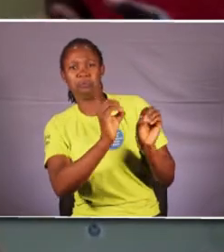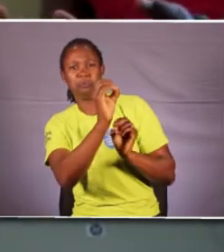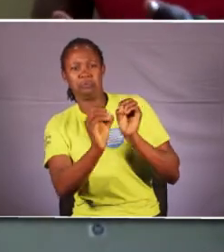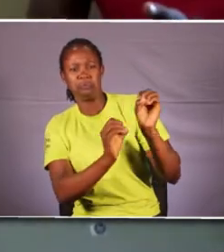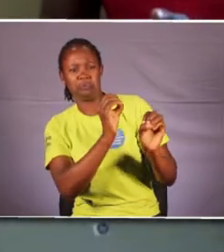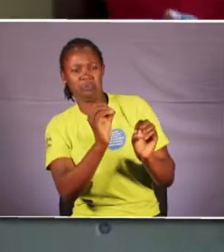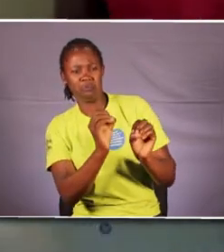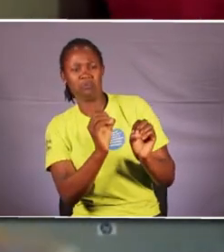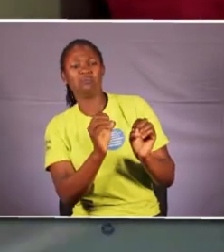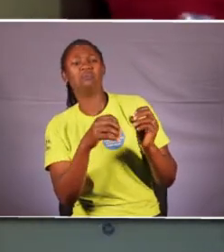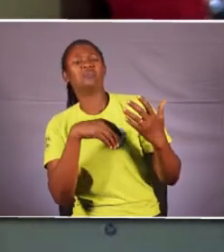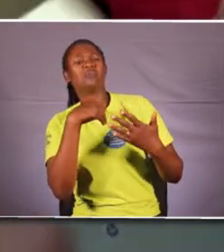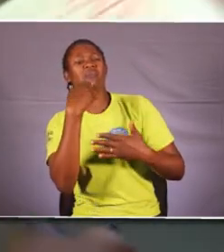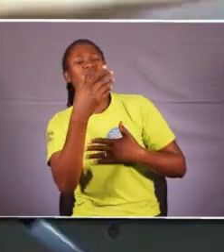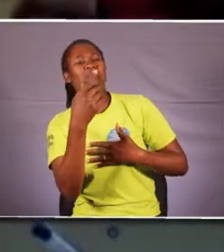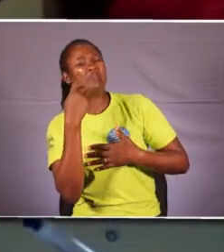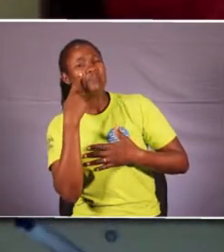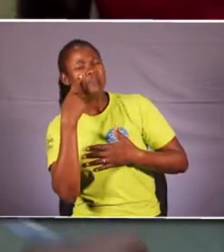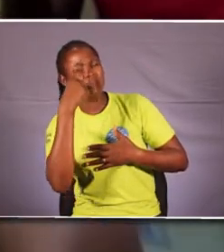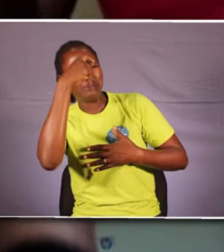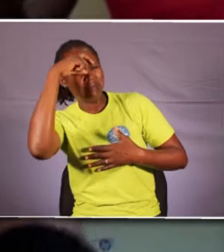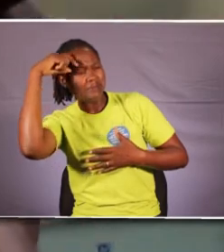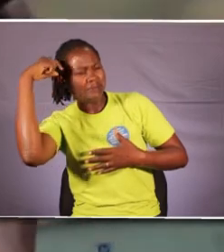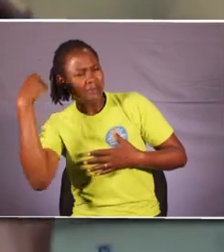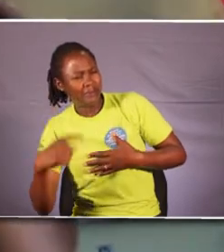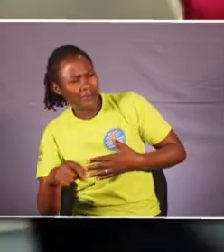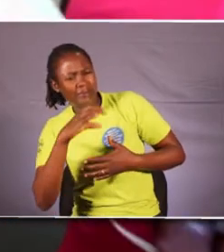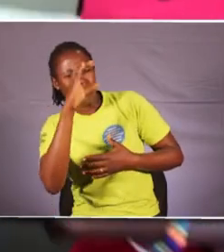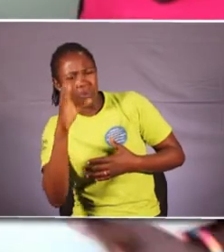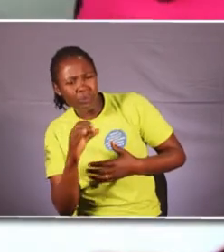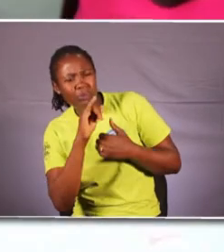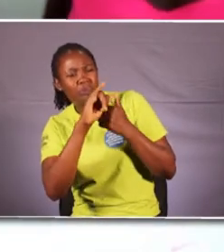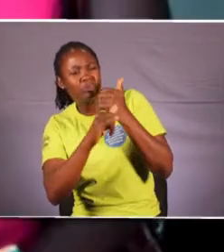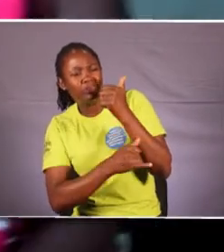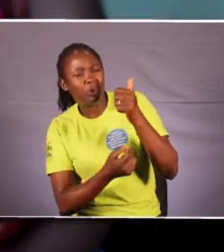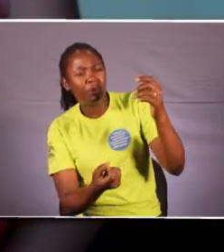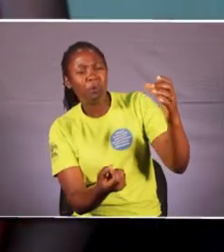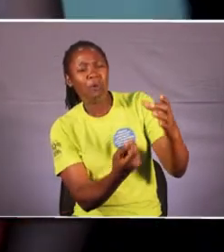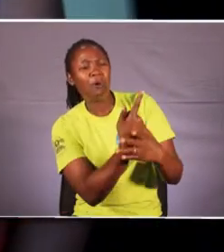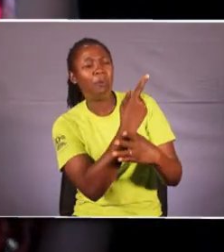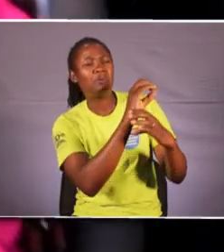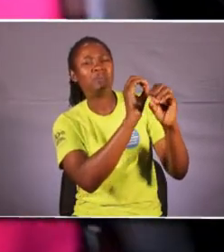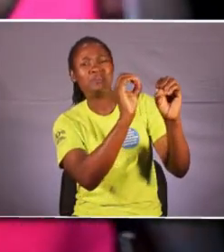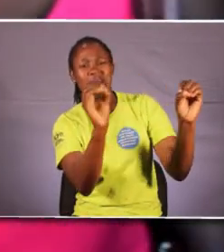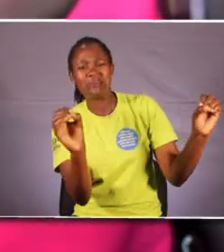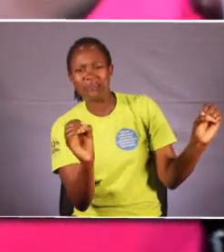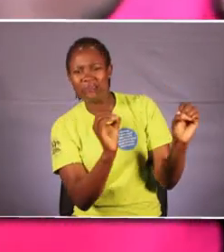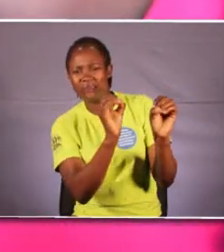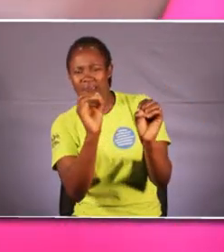You realize that your toil and sweat is all in vain when all doors of opportunity are shut at your face.